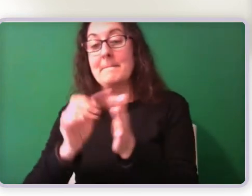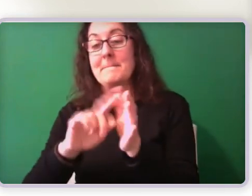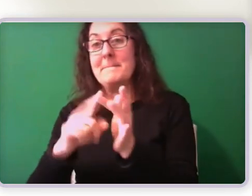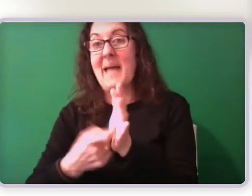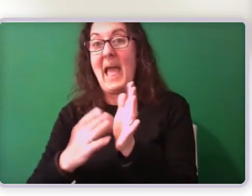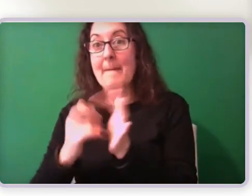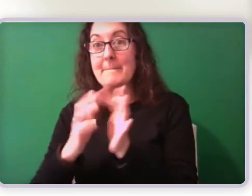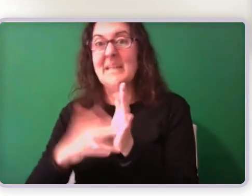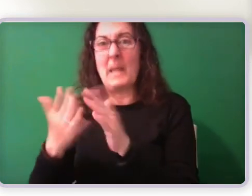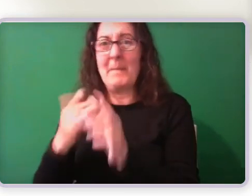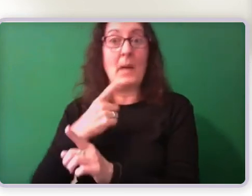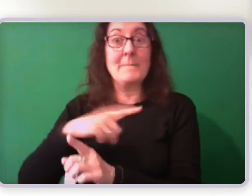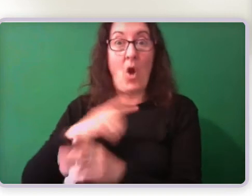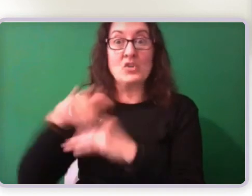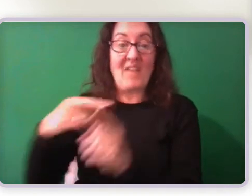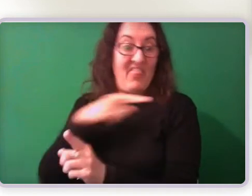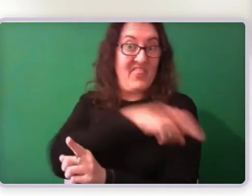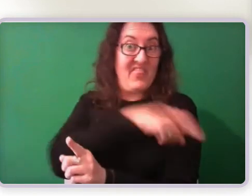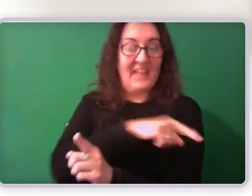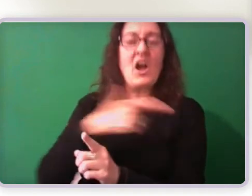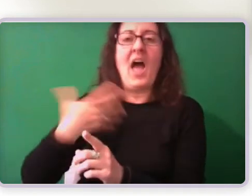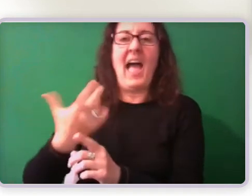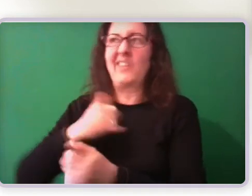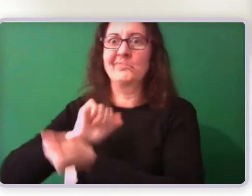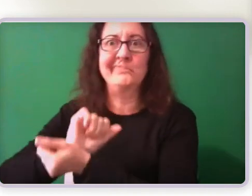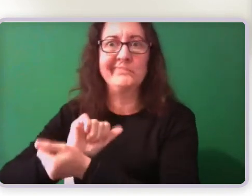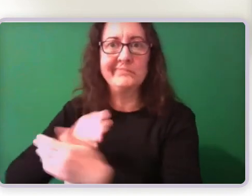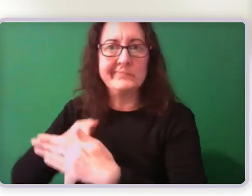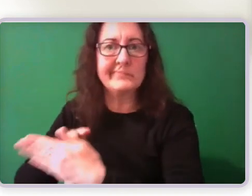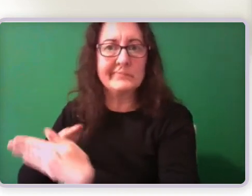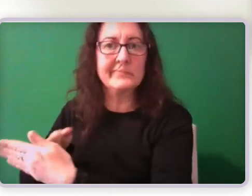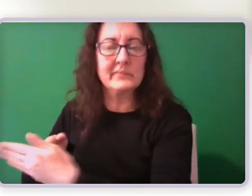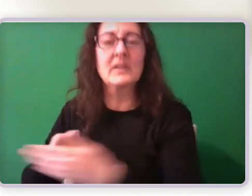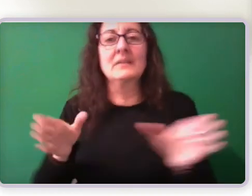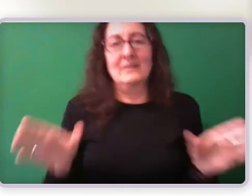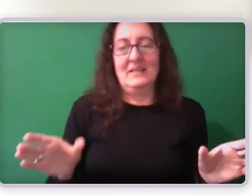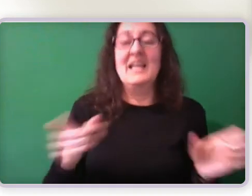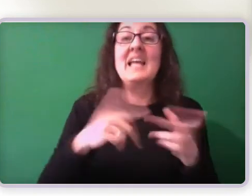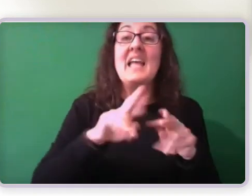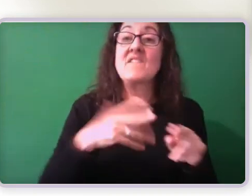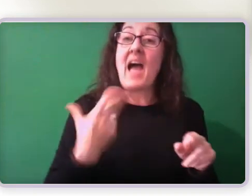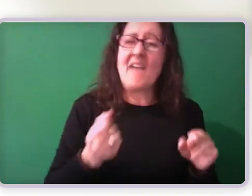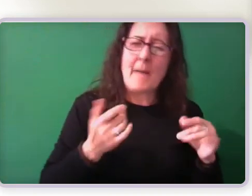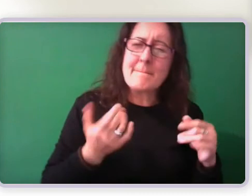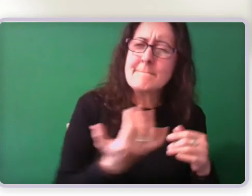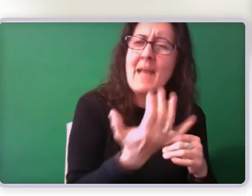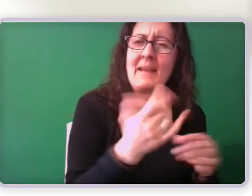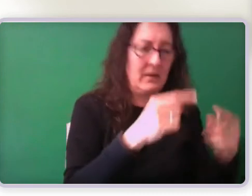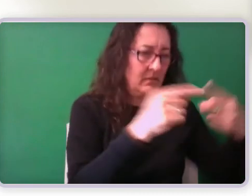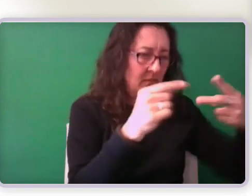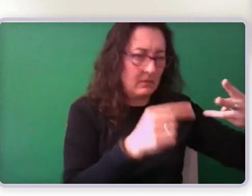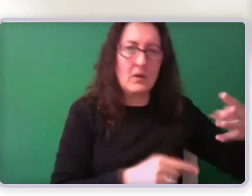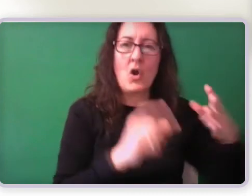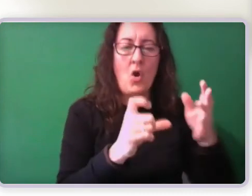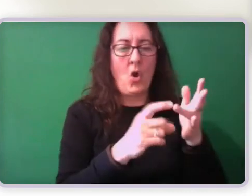one condition causes multiple impairments, each impairment should be considered separately and have its own rating. A good example of